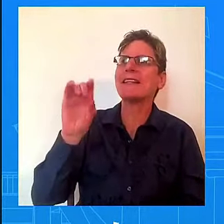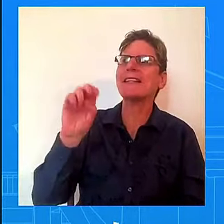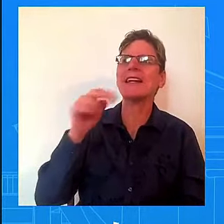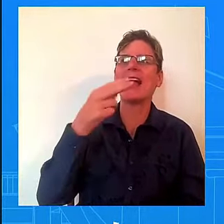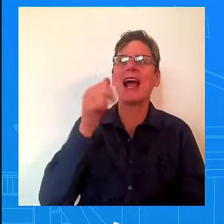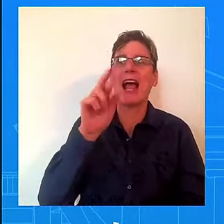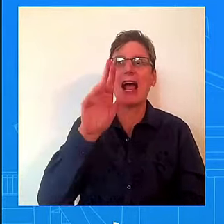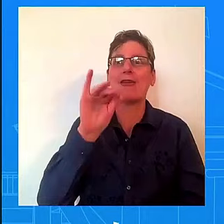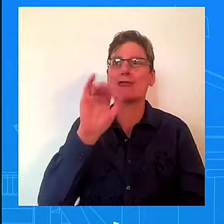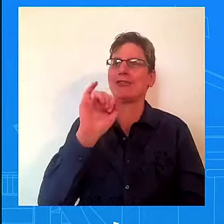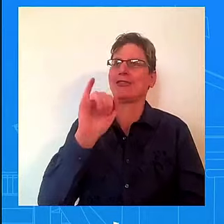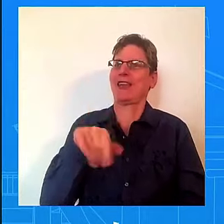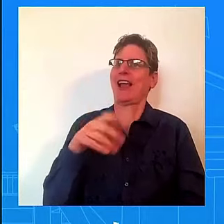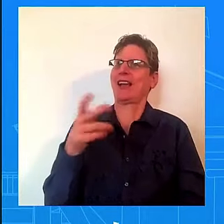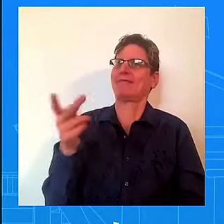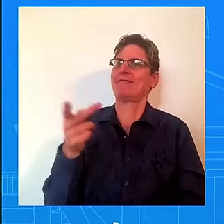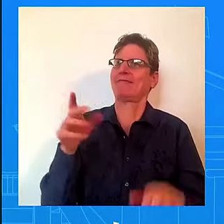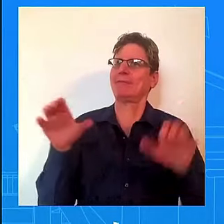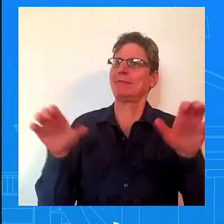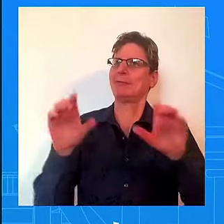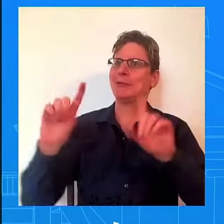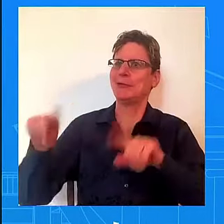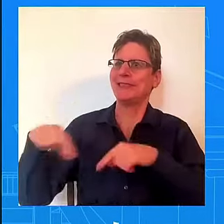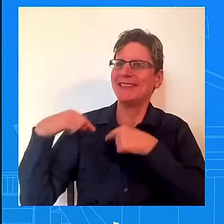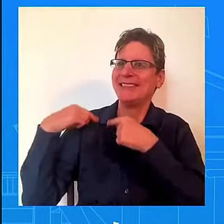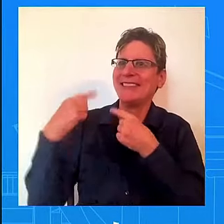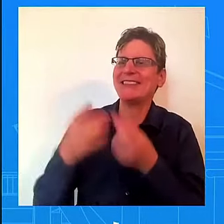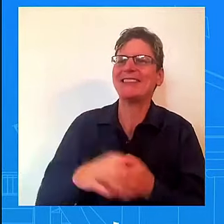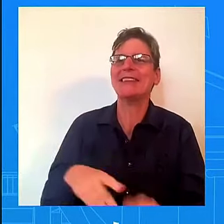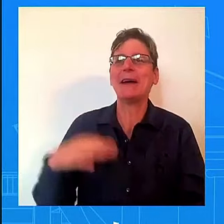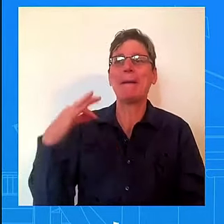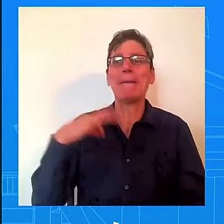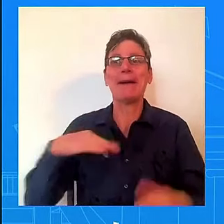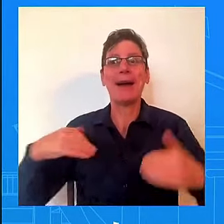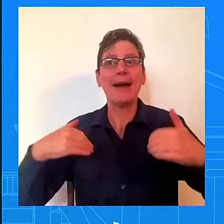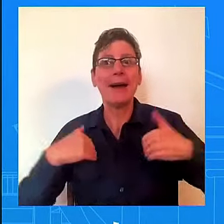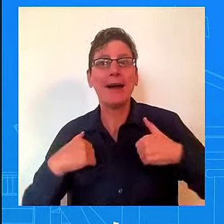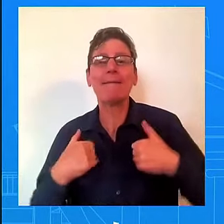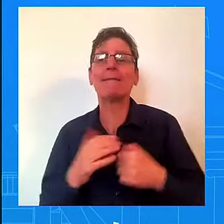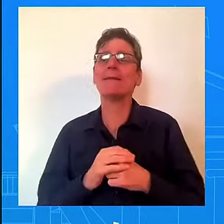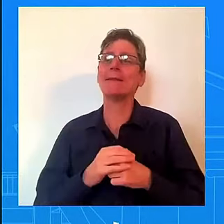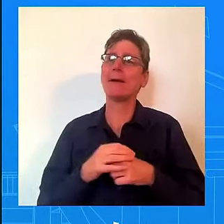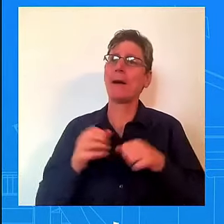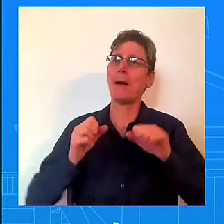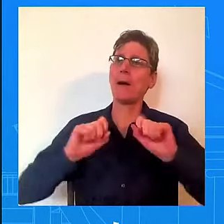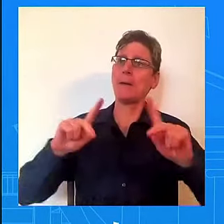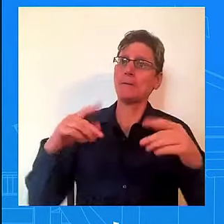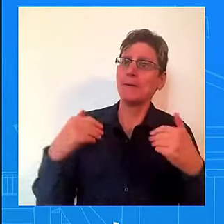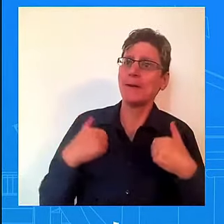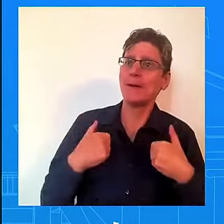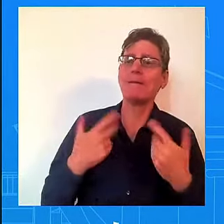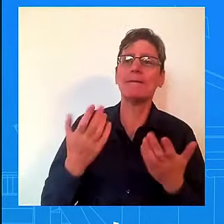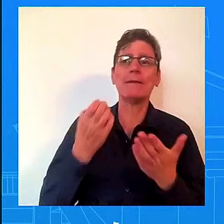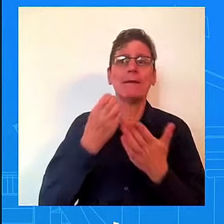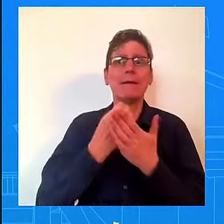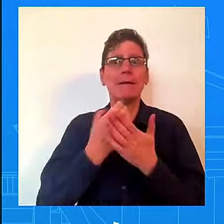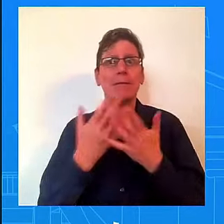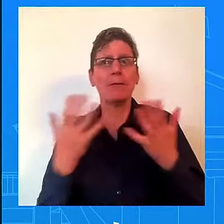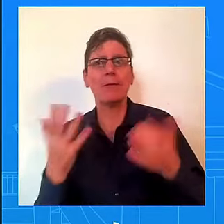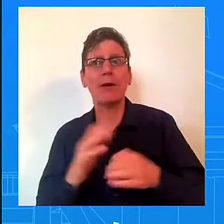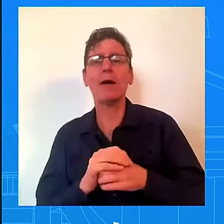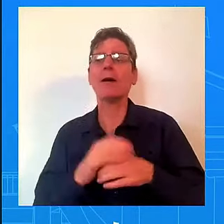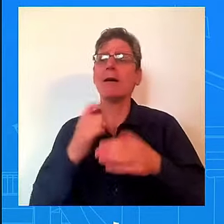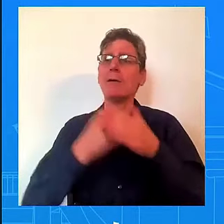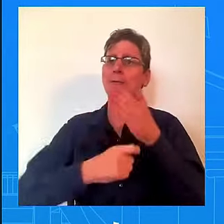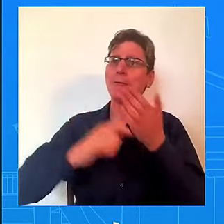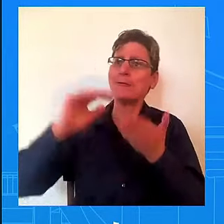whether it's the economy and lowering costs, whether it's making sure that you can buy a home, an affordable home, medication that you might